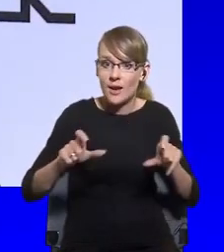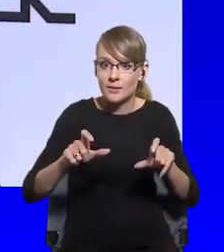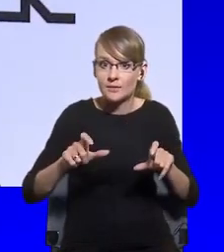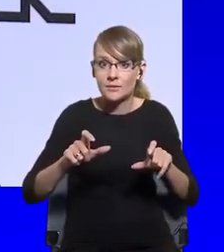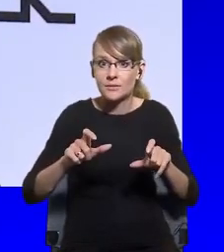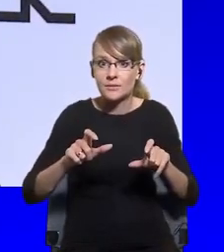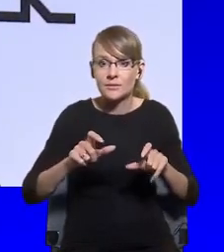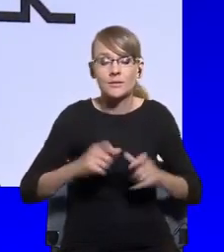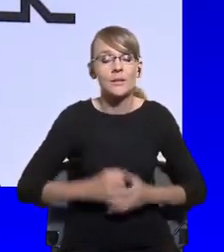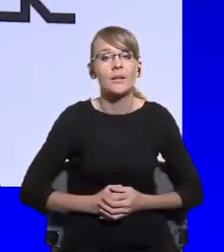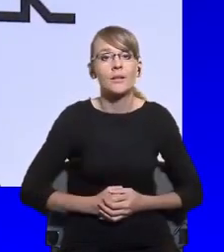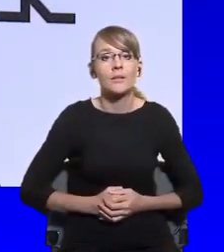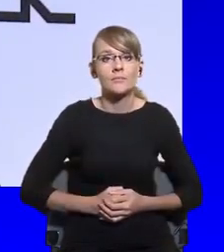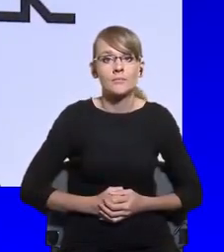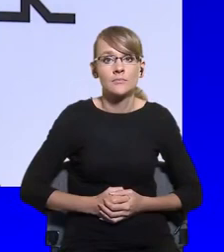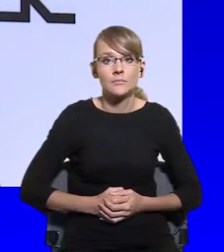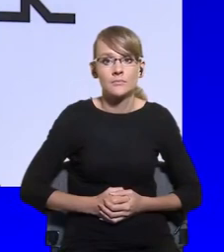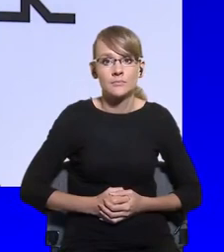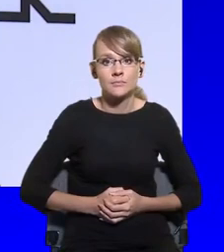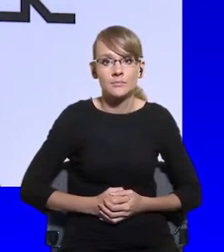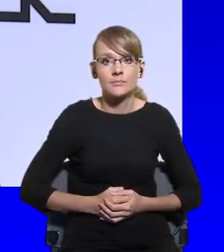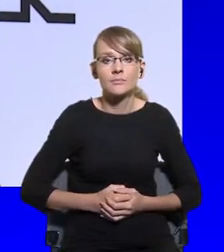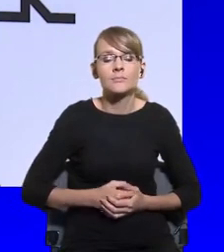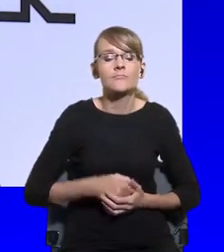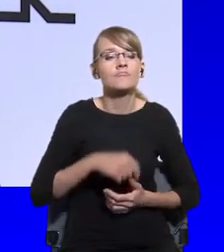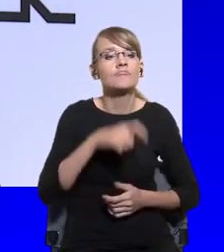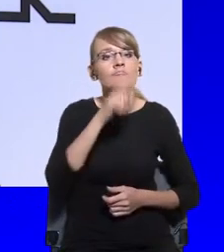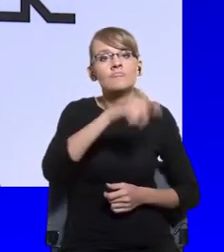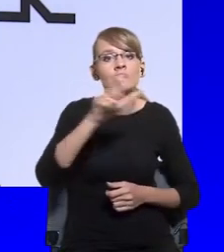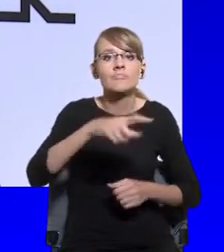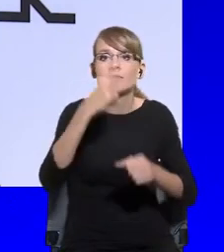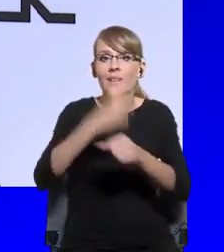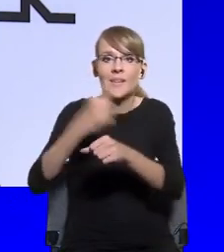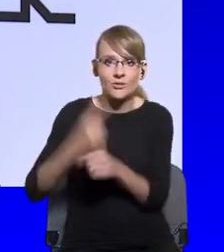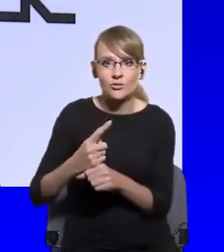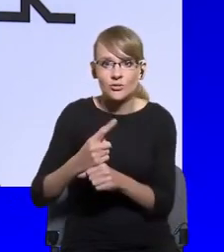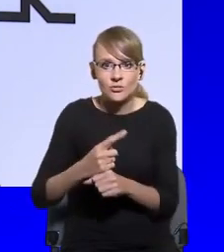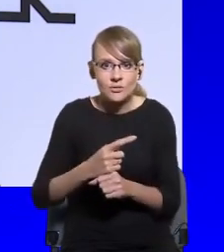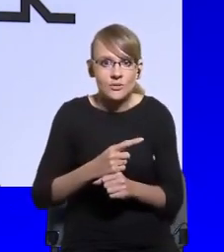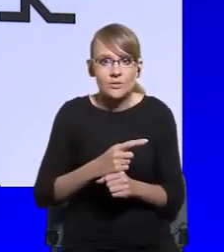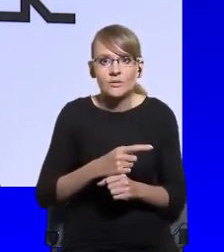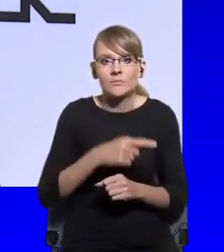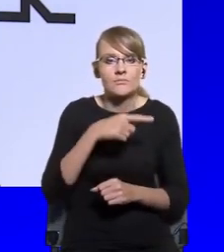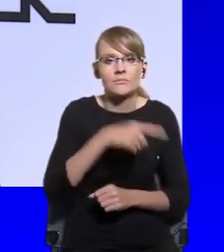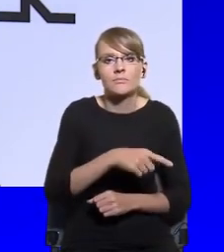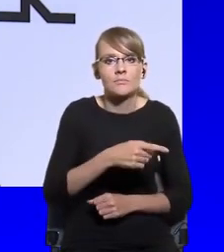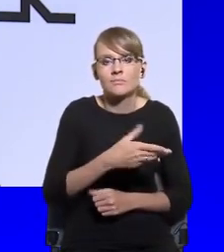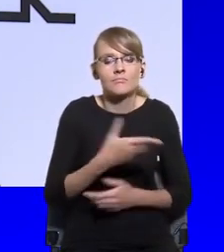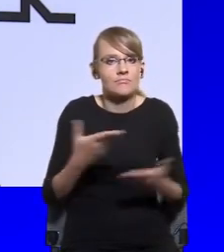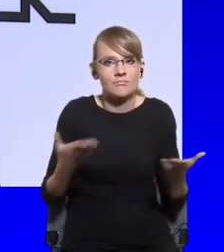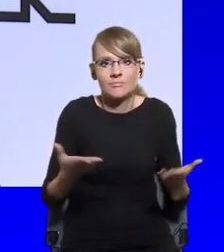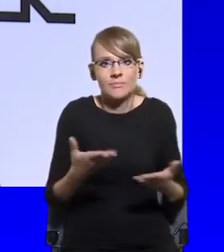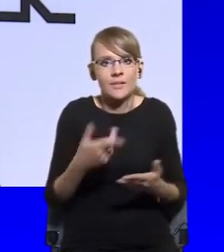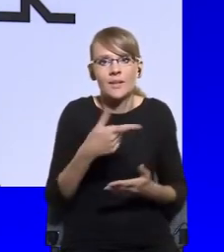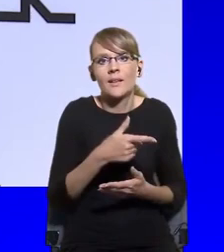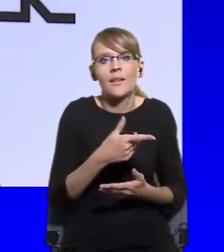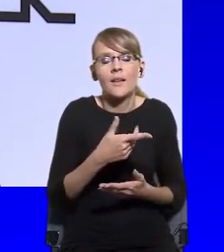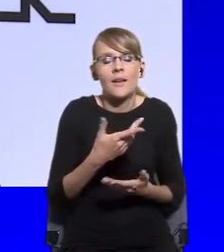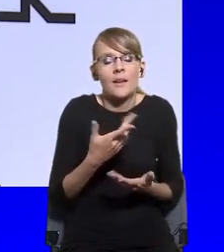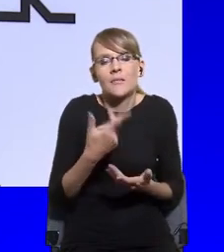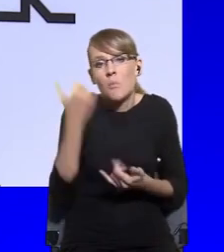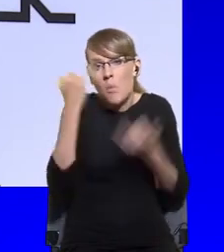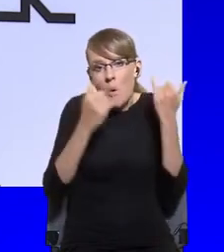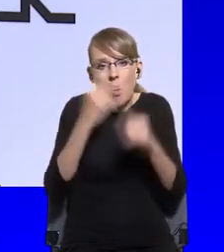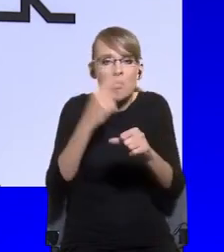isolated from the consequences of their decisions and their mistakes. Are they not? And in these times, it is kind of